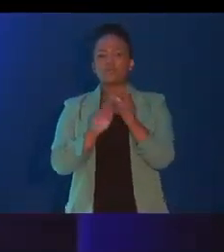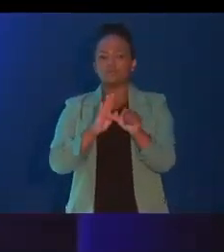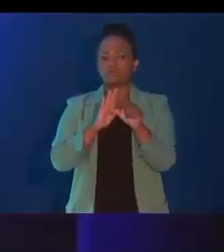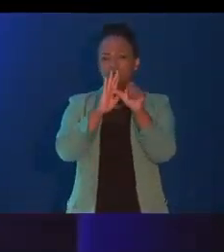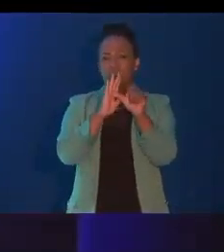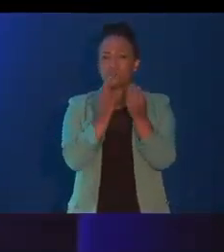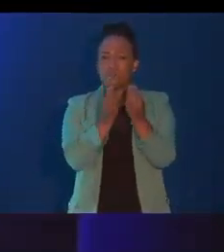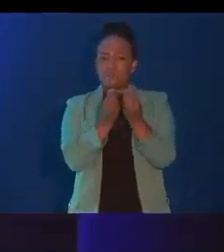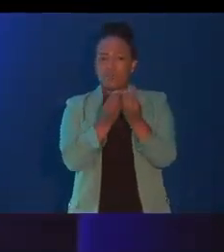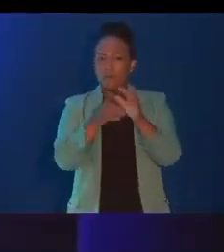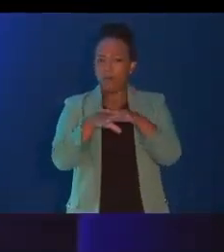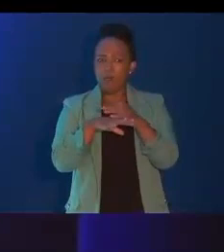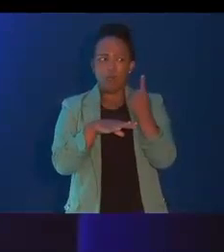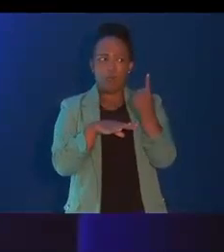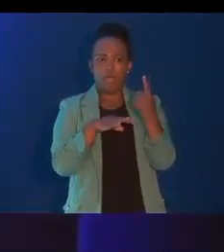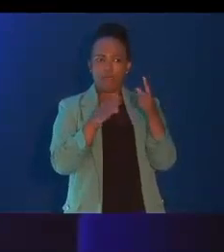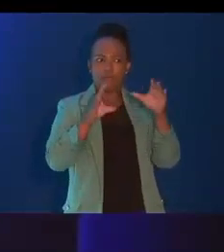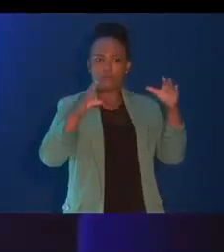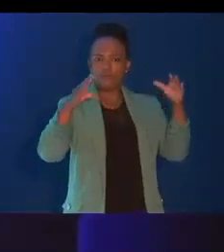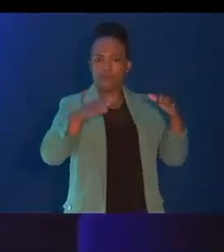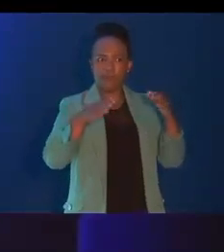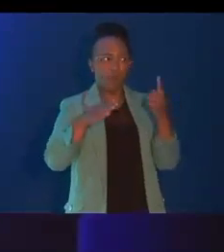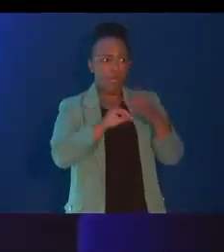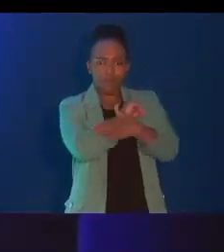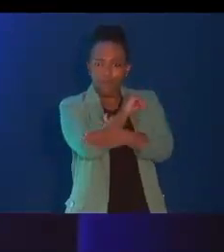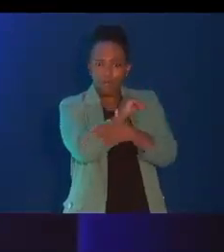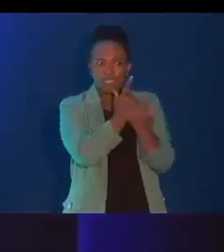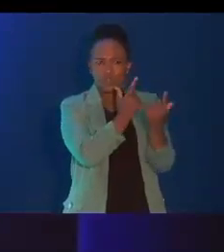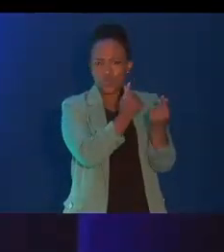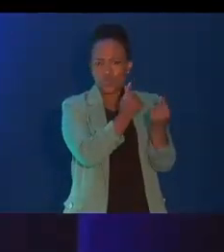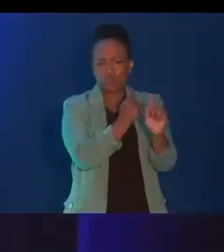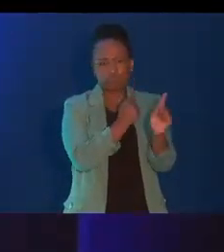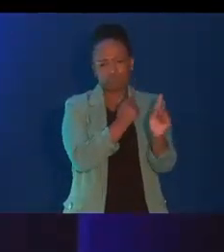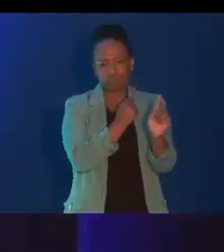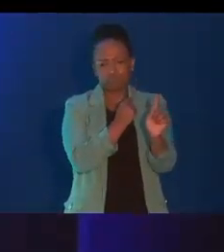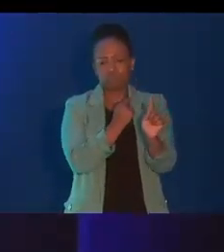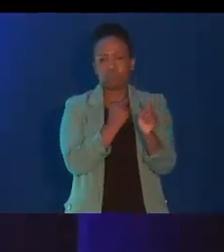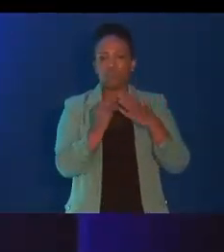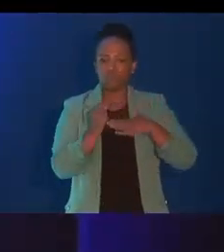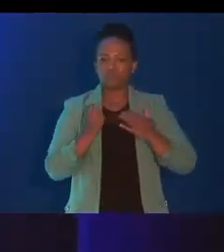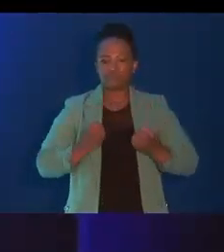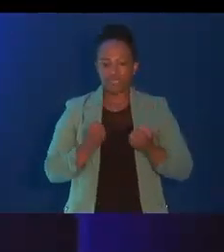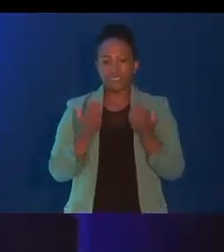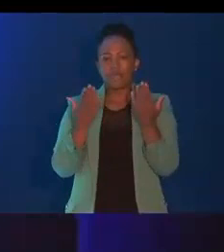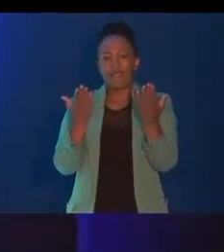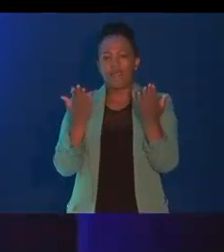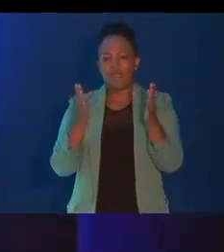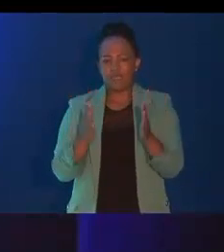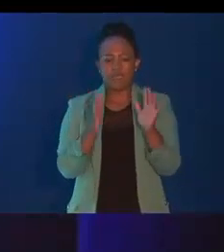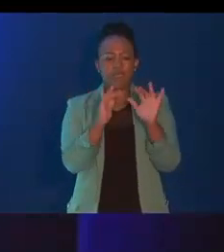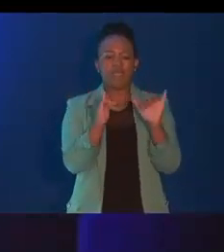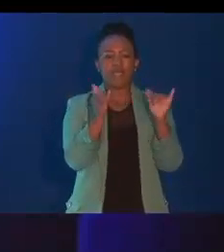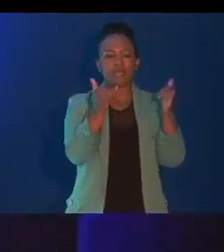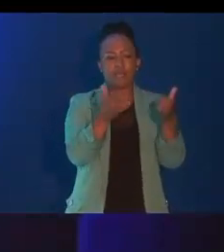concentrated in any one country. The trend now is to have suppliers located in